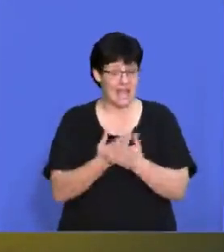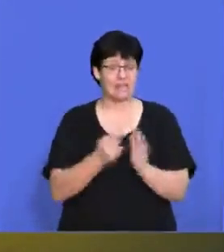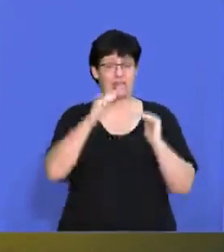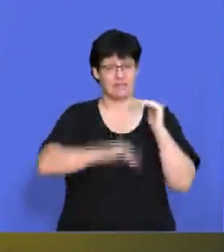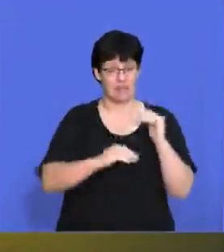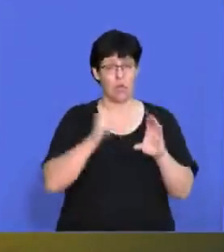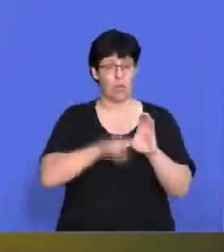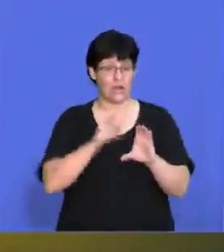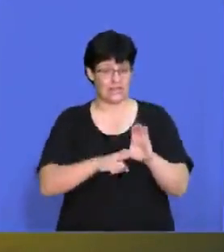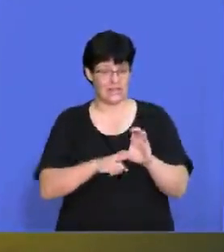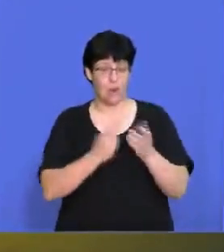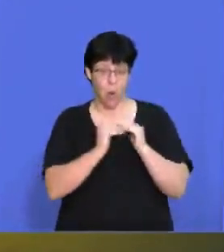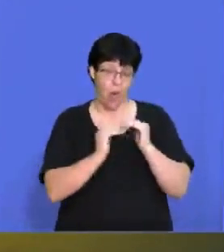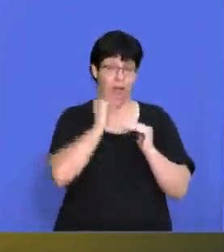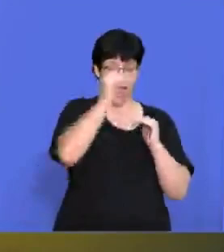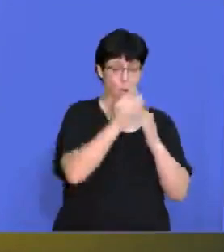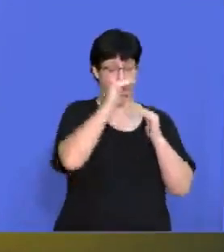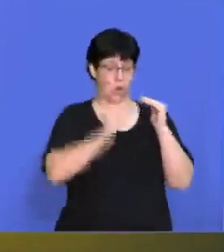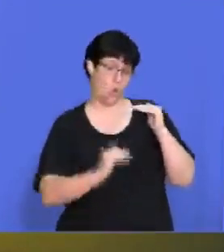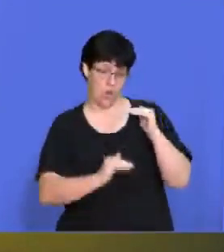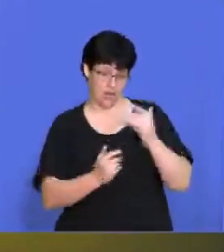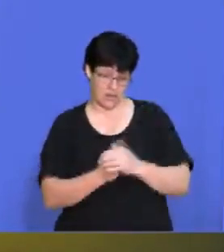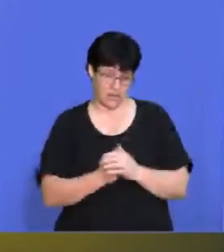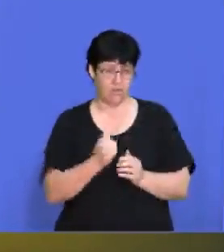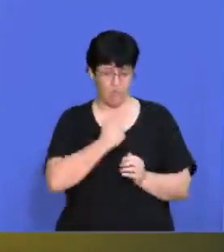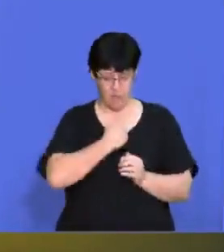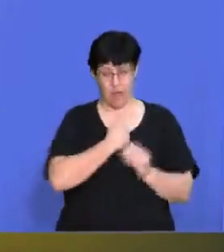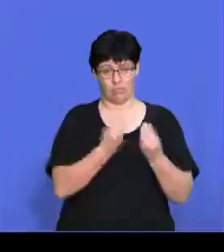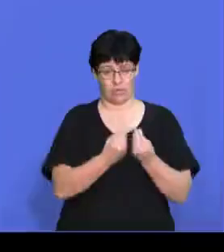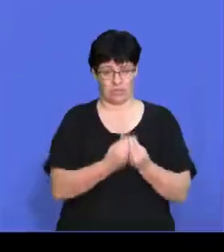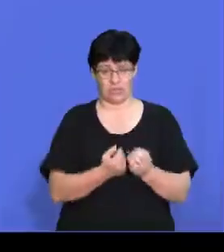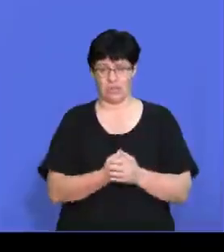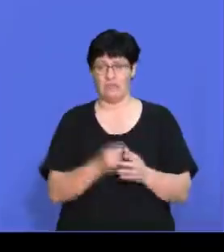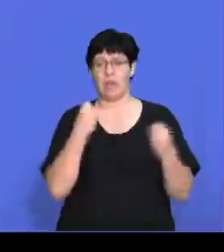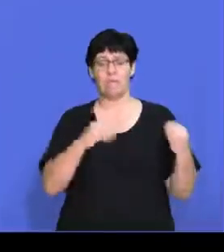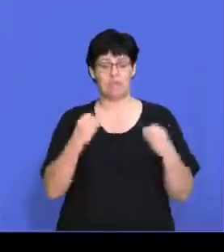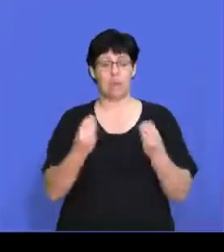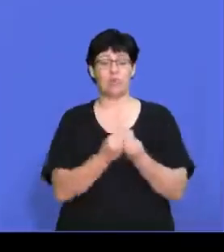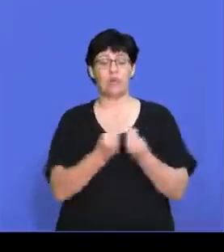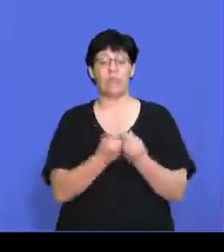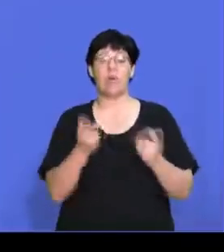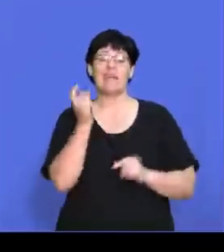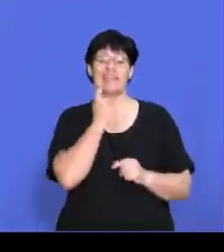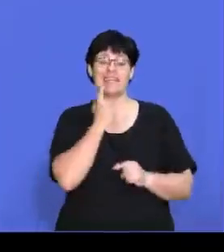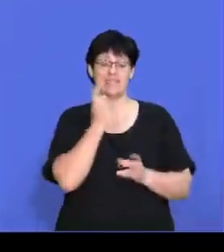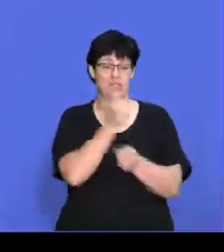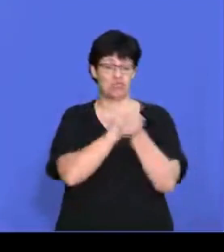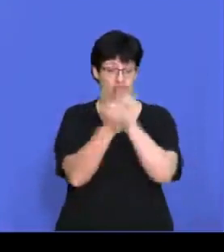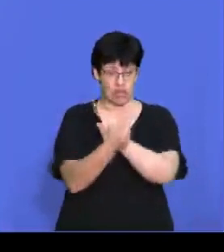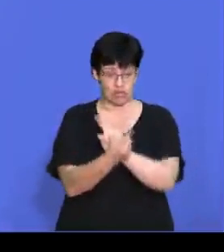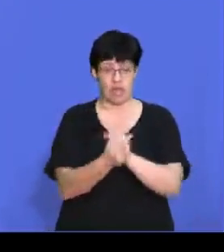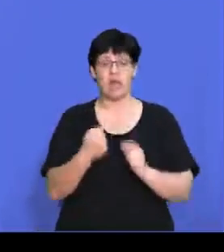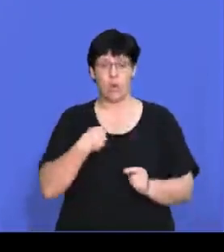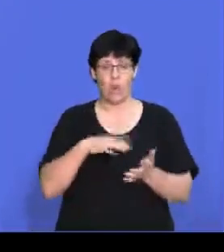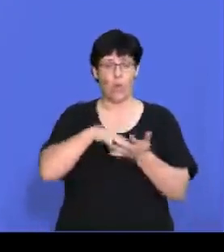substituted by a product that's superior or inferior to us? And if the business's product can easily be substituted,